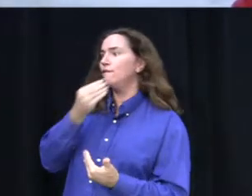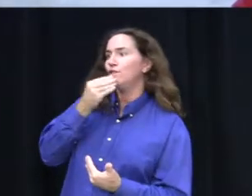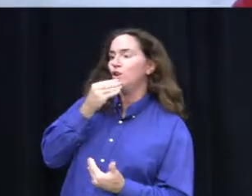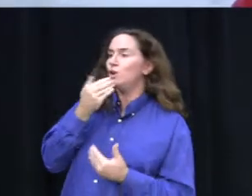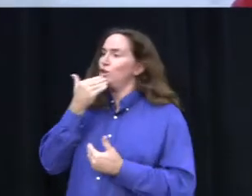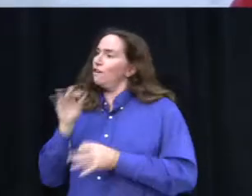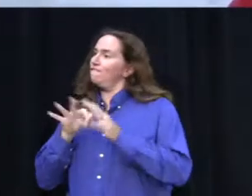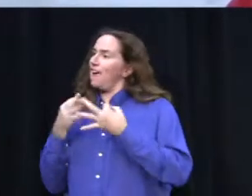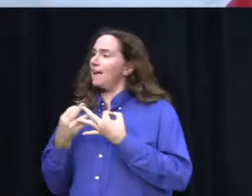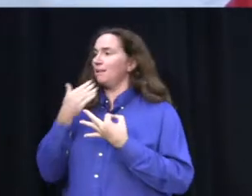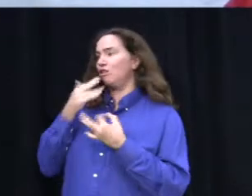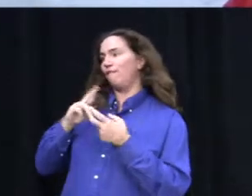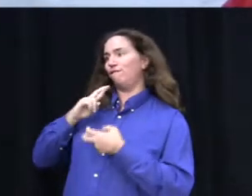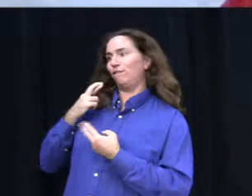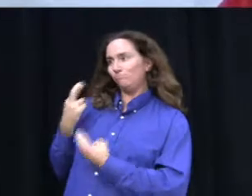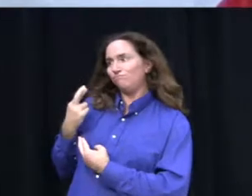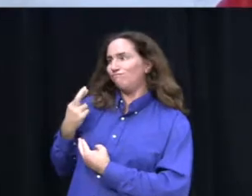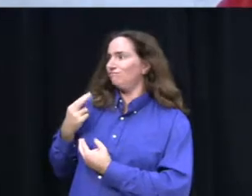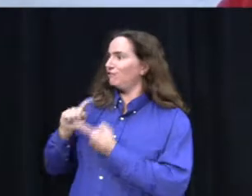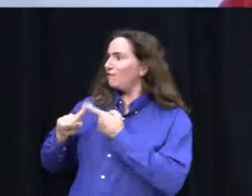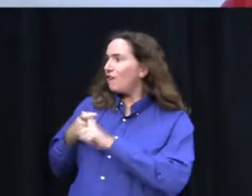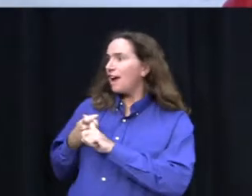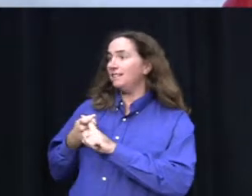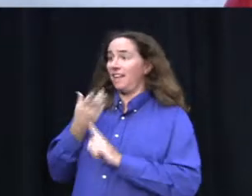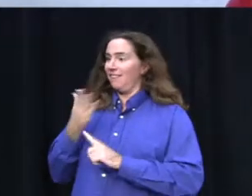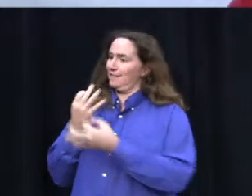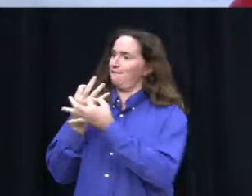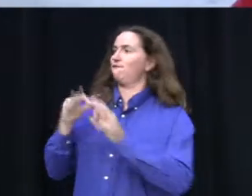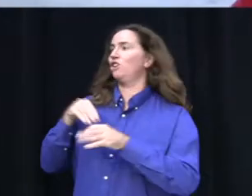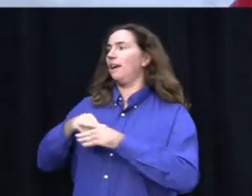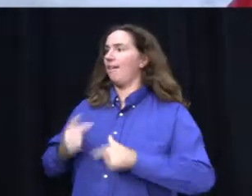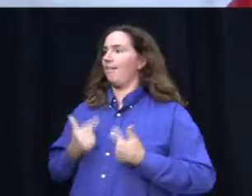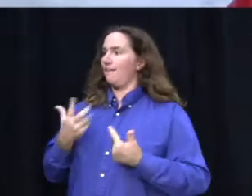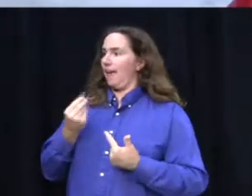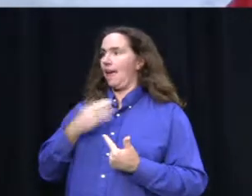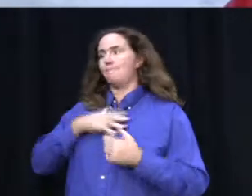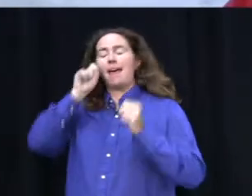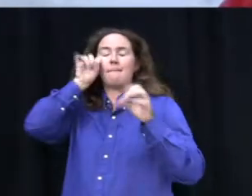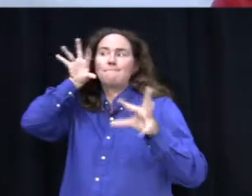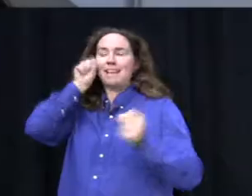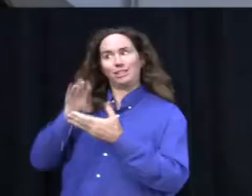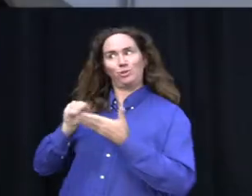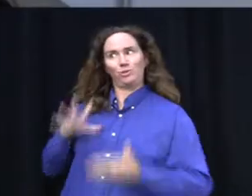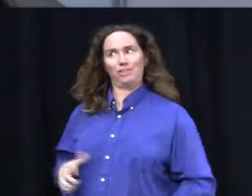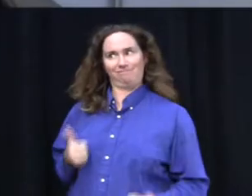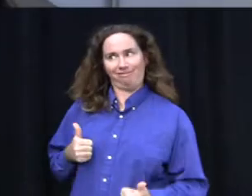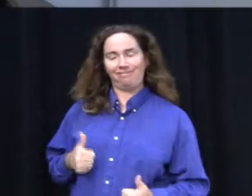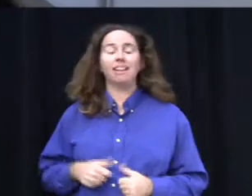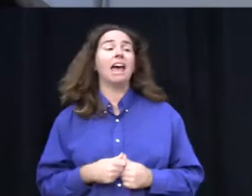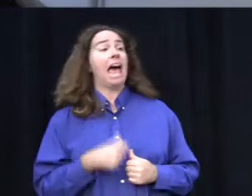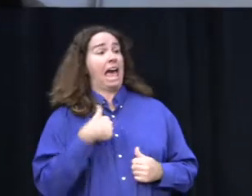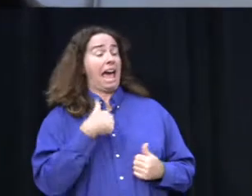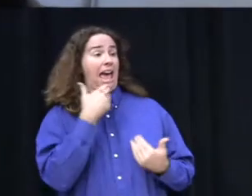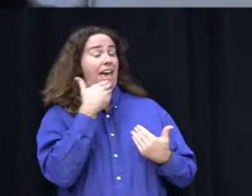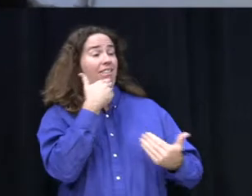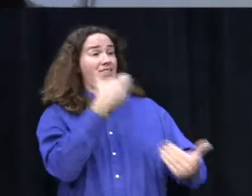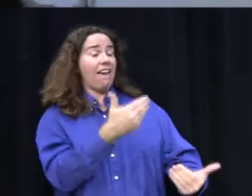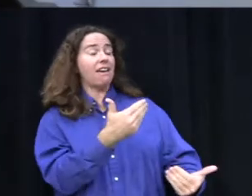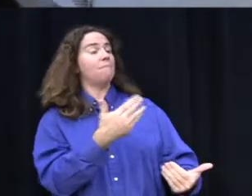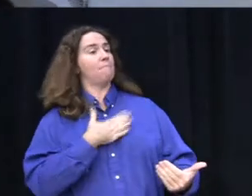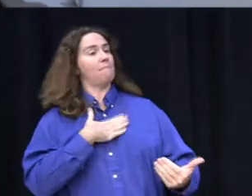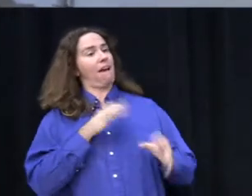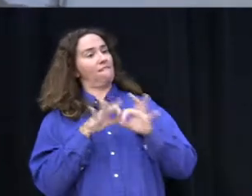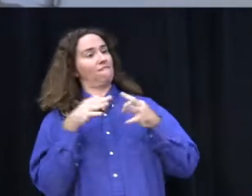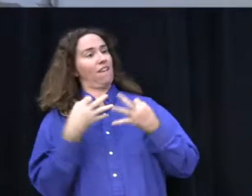family, good friends, and the things that are free in life and my amazing students. I am thankful for my